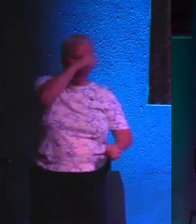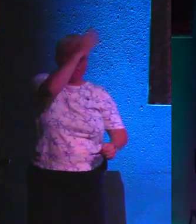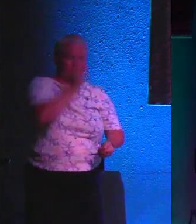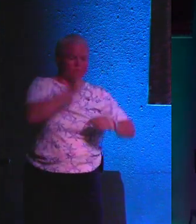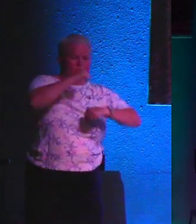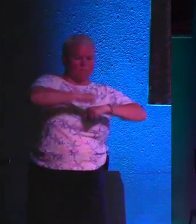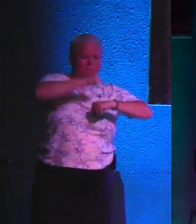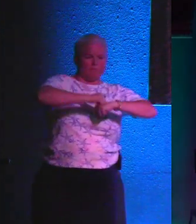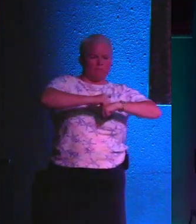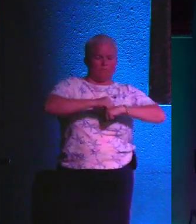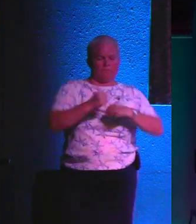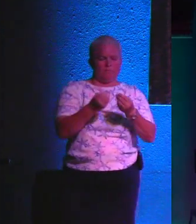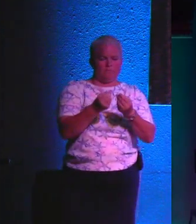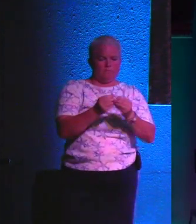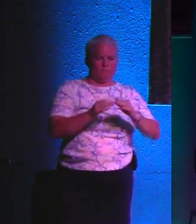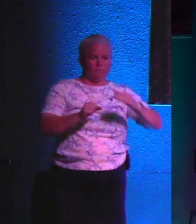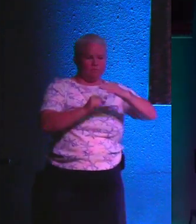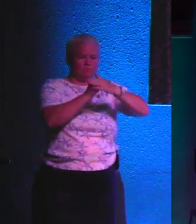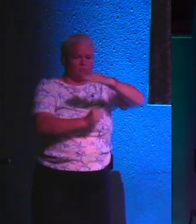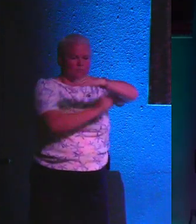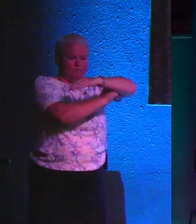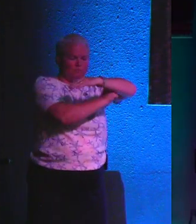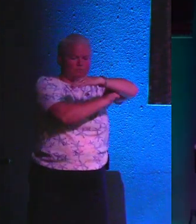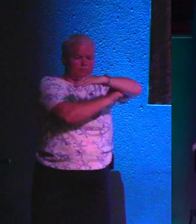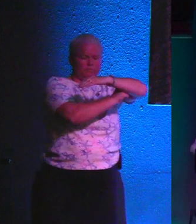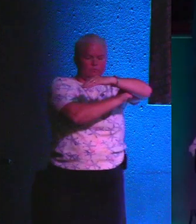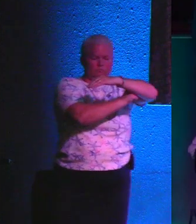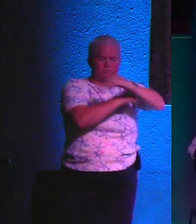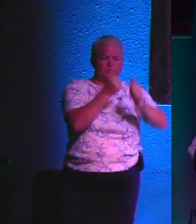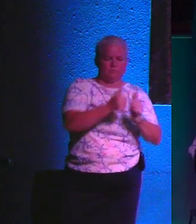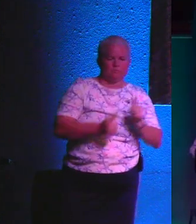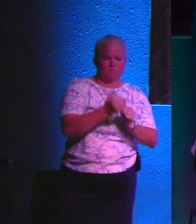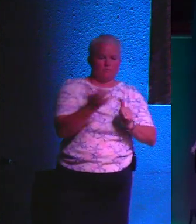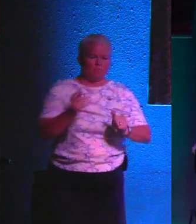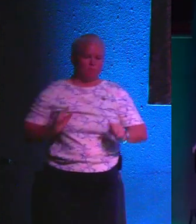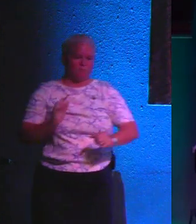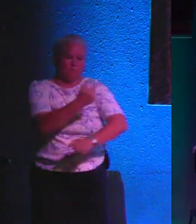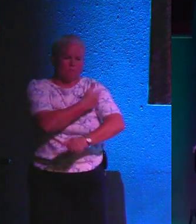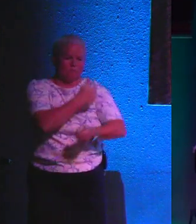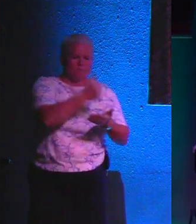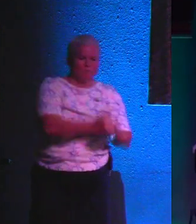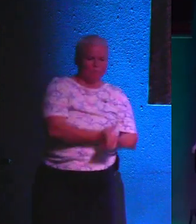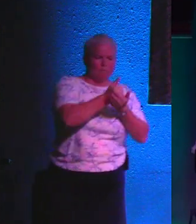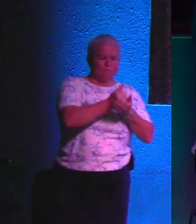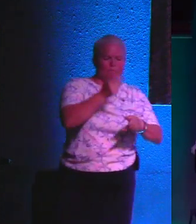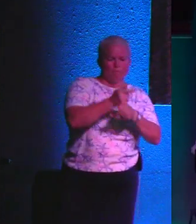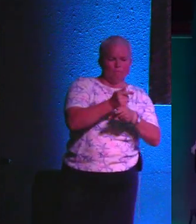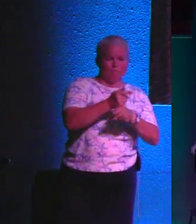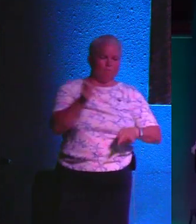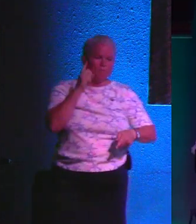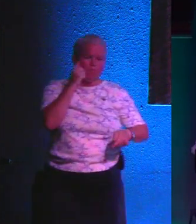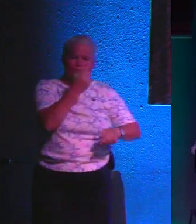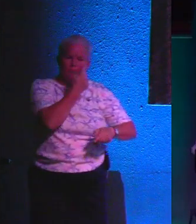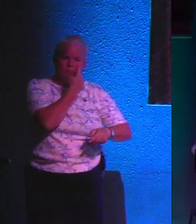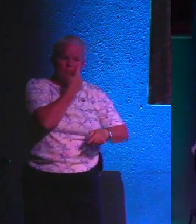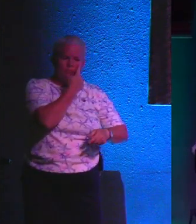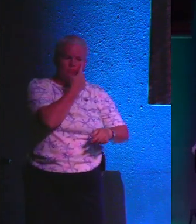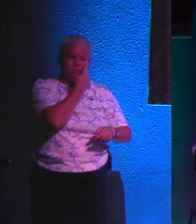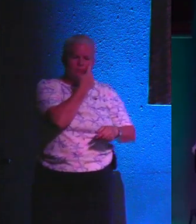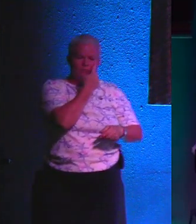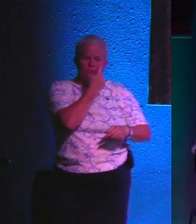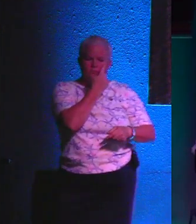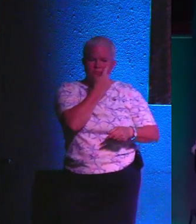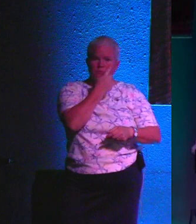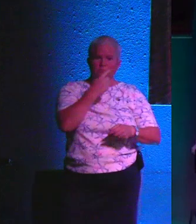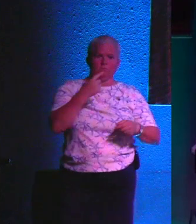you are the rock of our foundation, Lord God. You are everything to us. Lord God, help us to keep our eyes upon you and